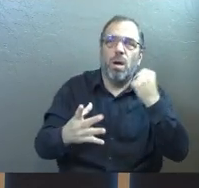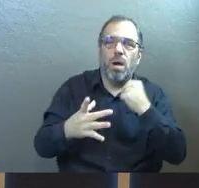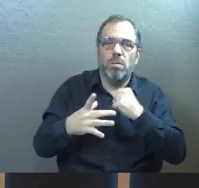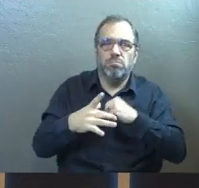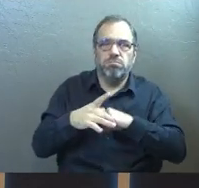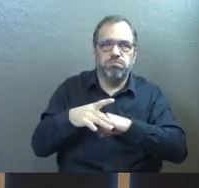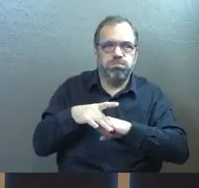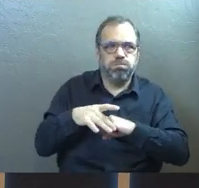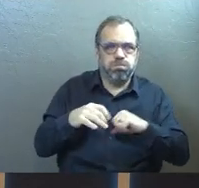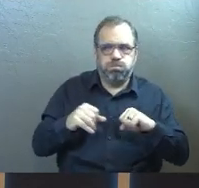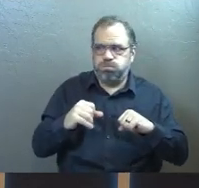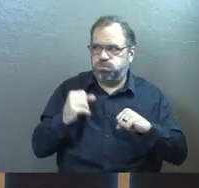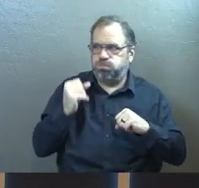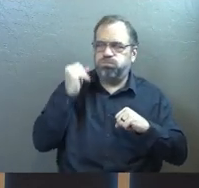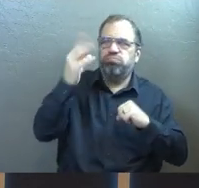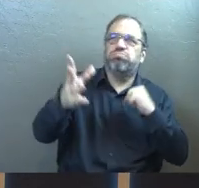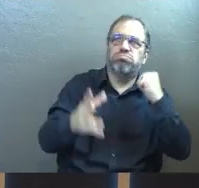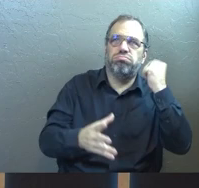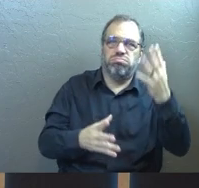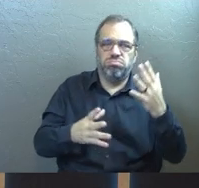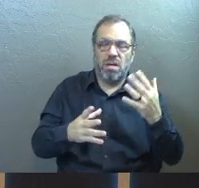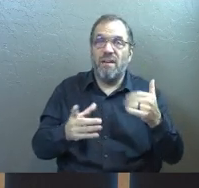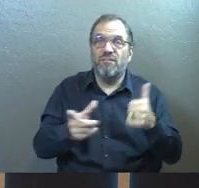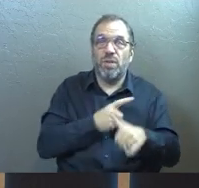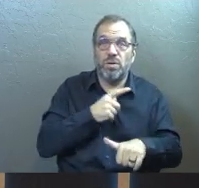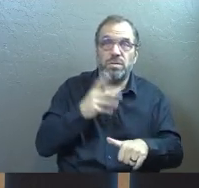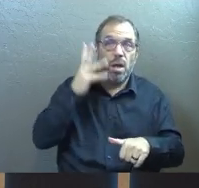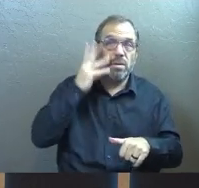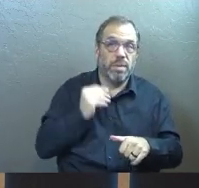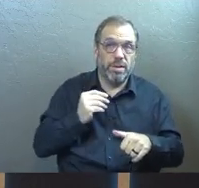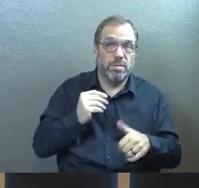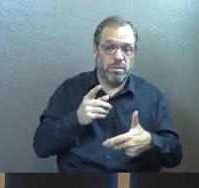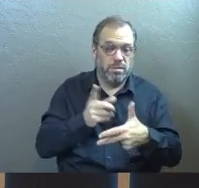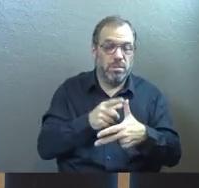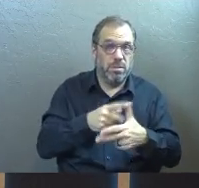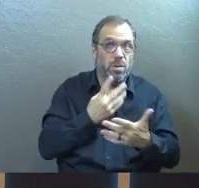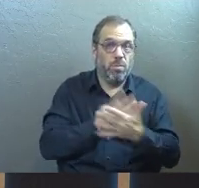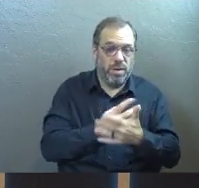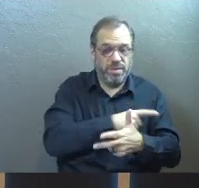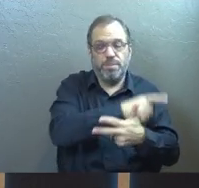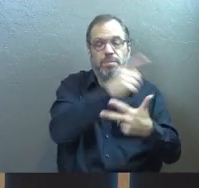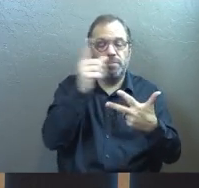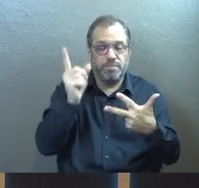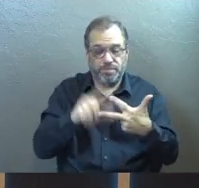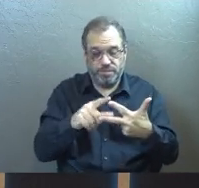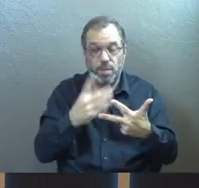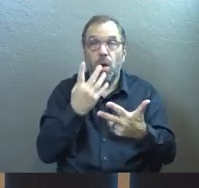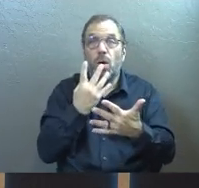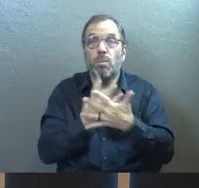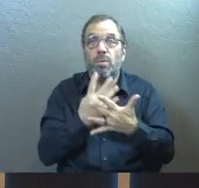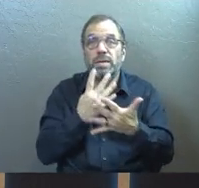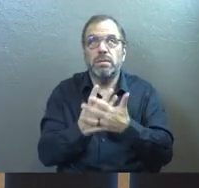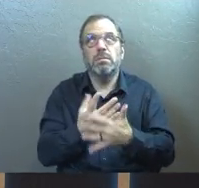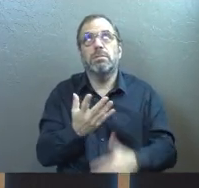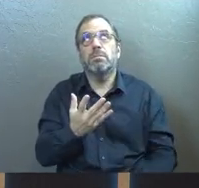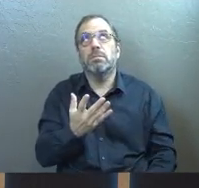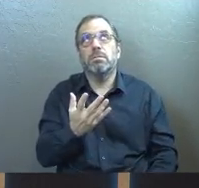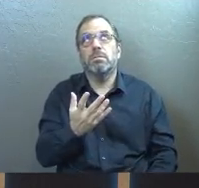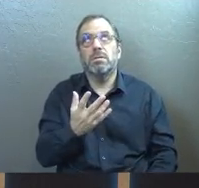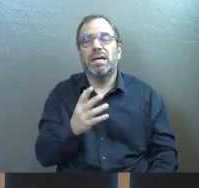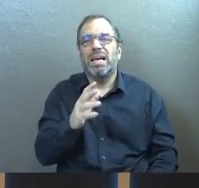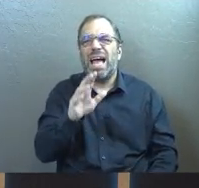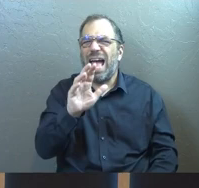earthquake happened to free the two of them. That's his first prison experience. His second prison experience was around